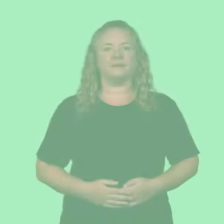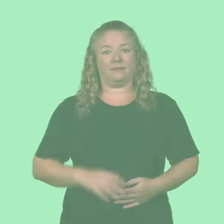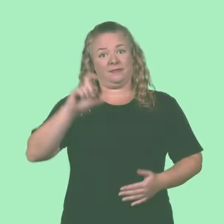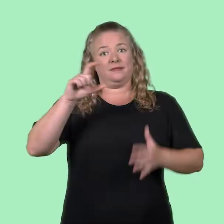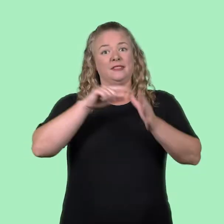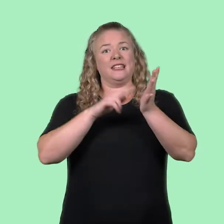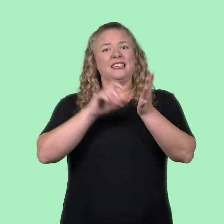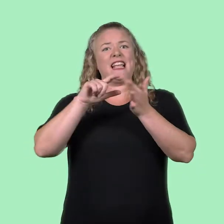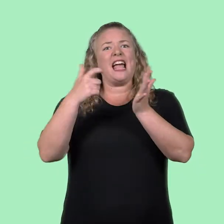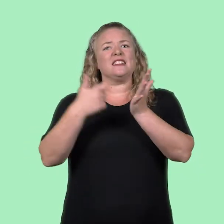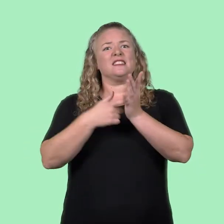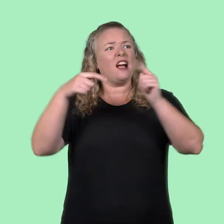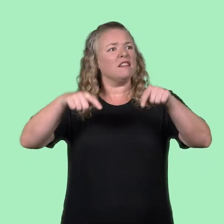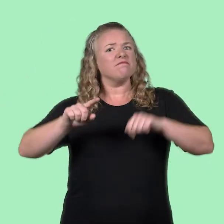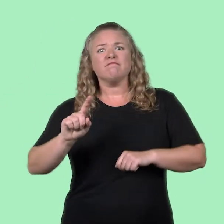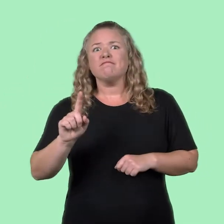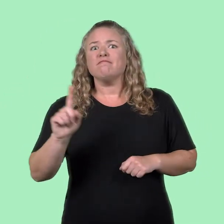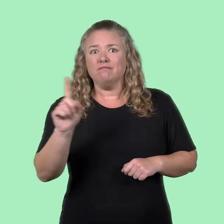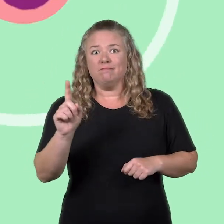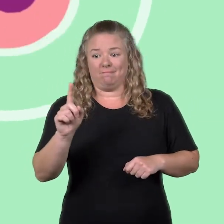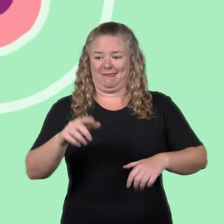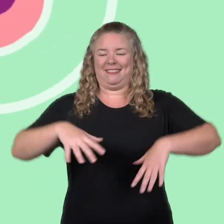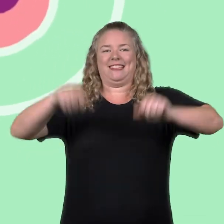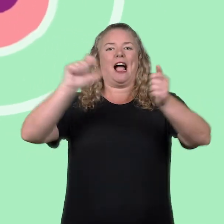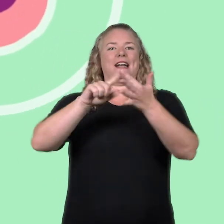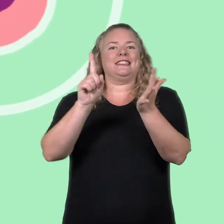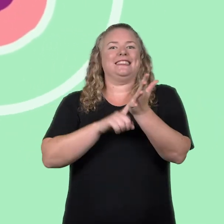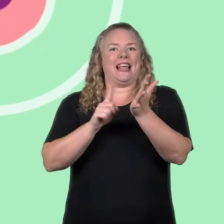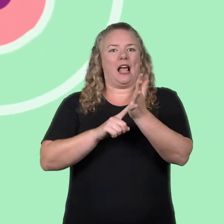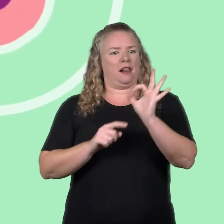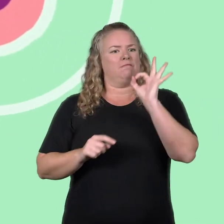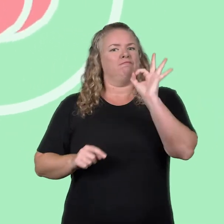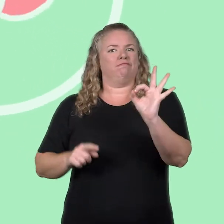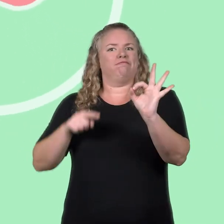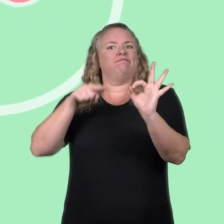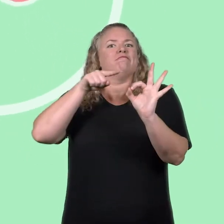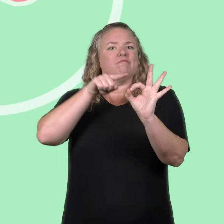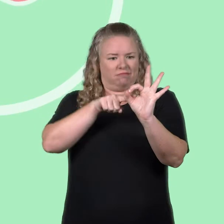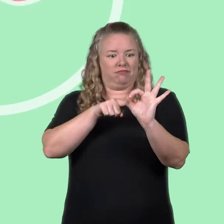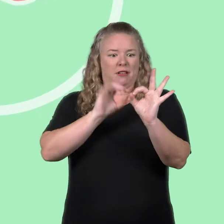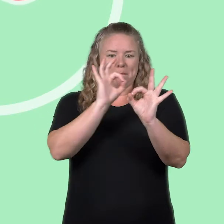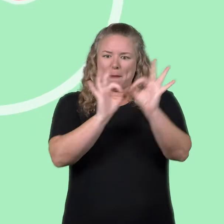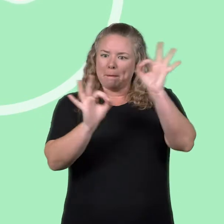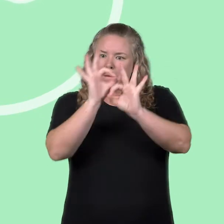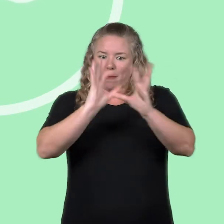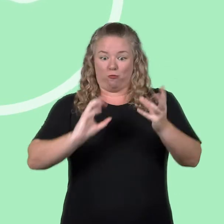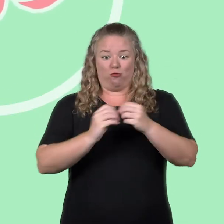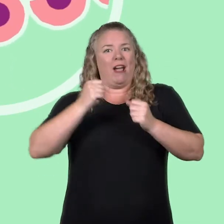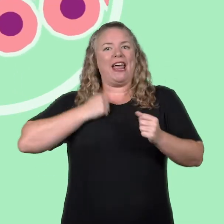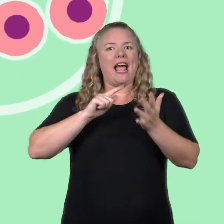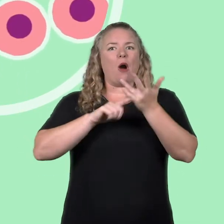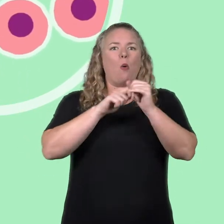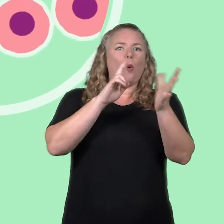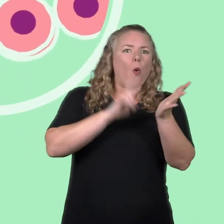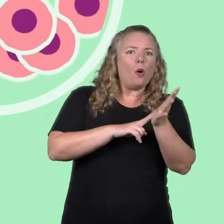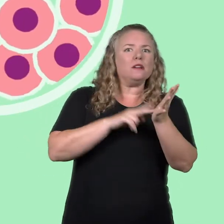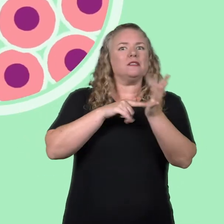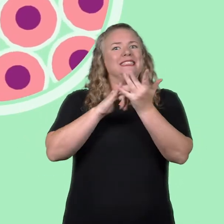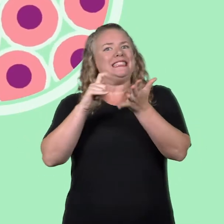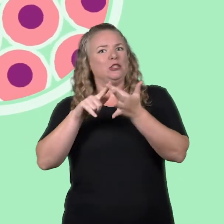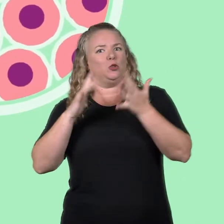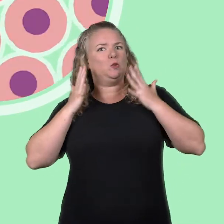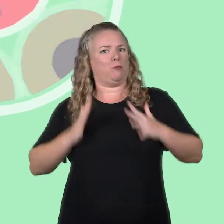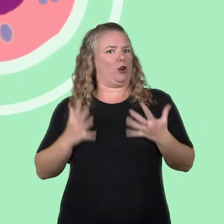What is cancer? Cancer starts in our cells. Cells make up the organs and tissues of our body.